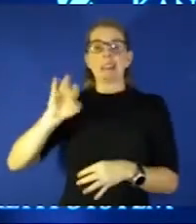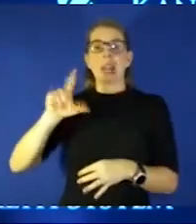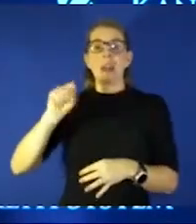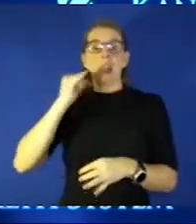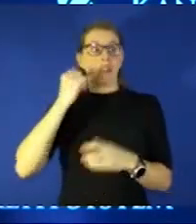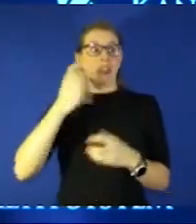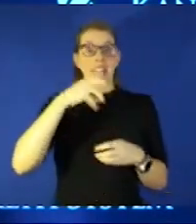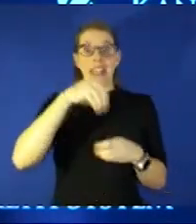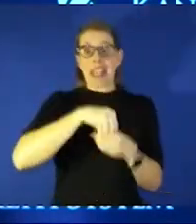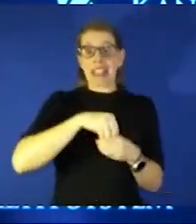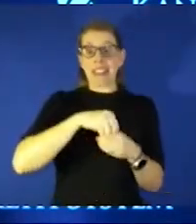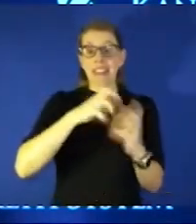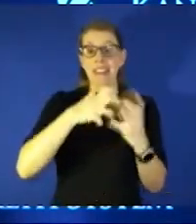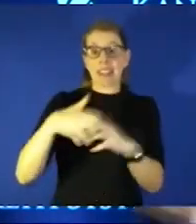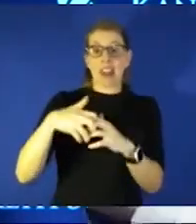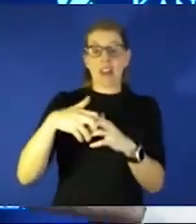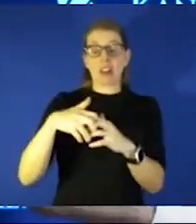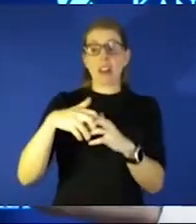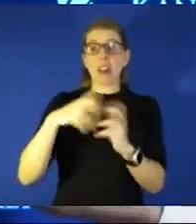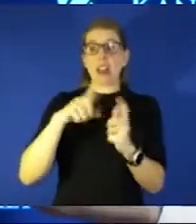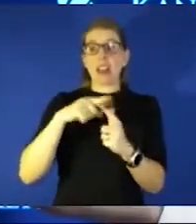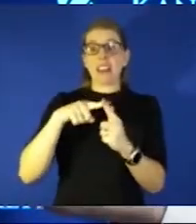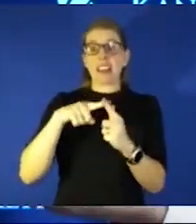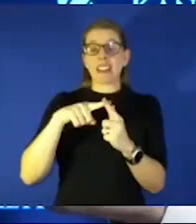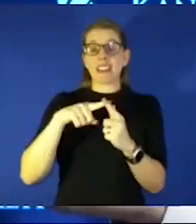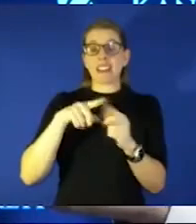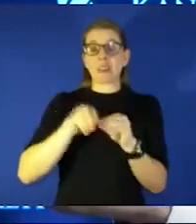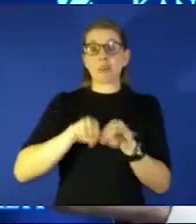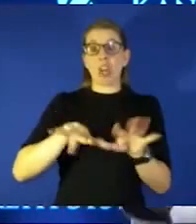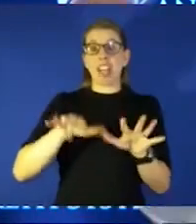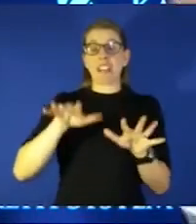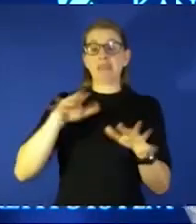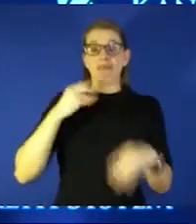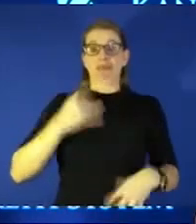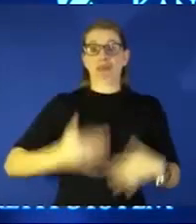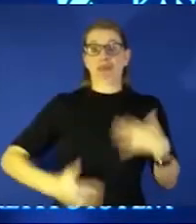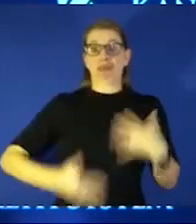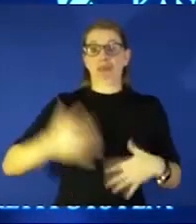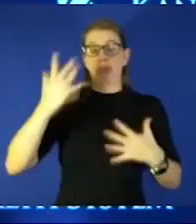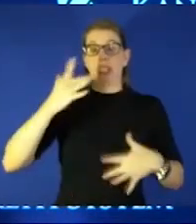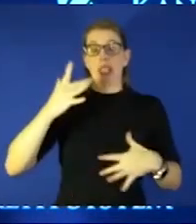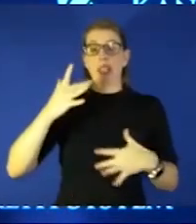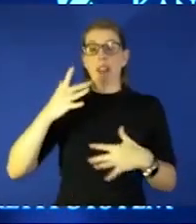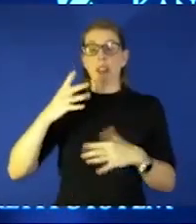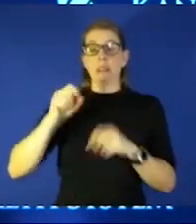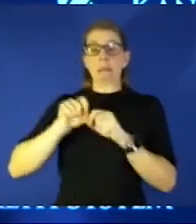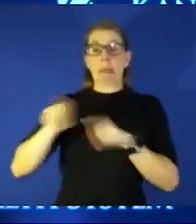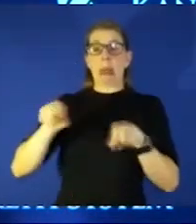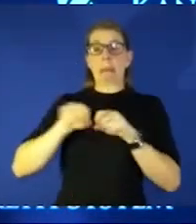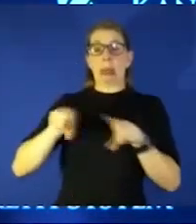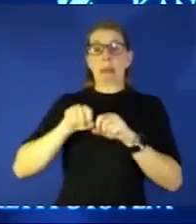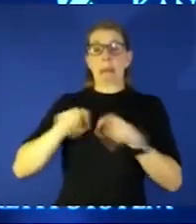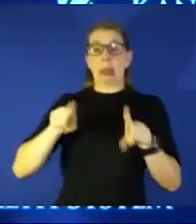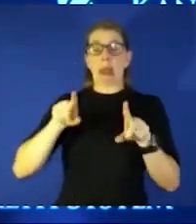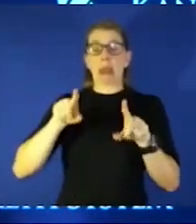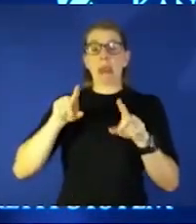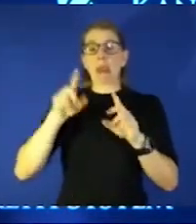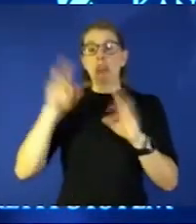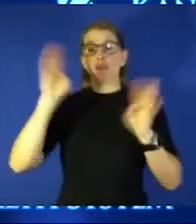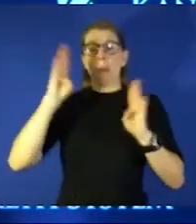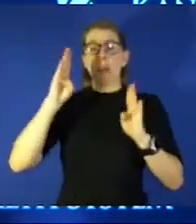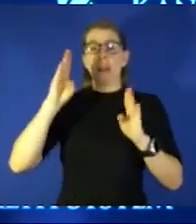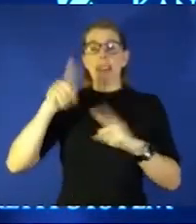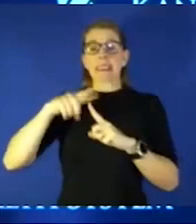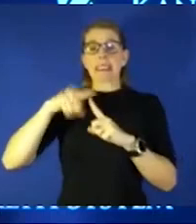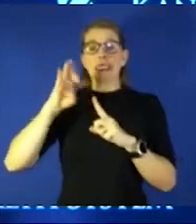sends out little red flags and says hey something's bugging this is not right i'm i'm in trouble and the t cells come up and they zap that